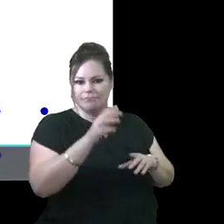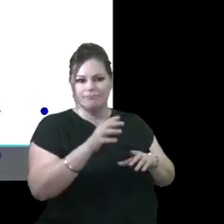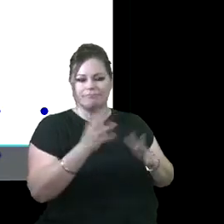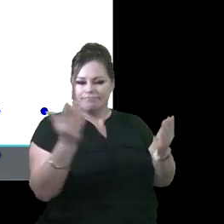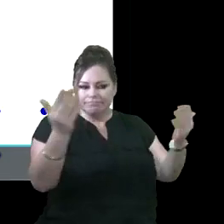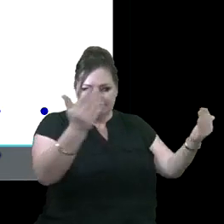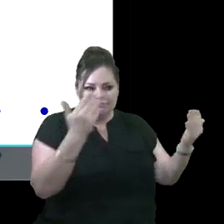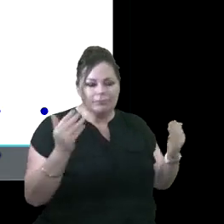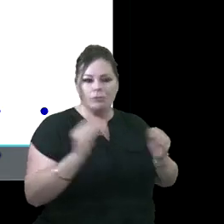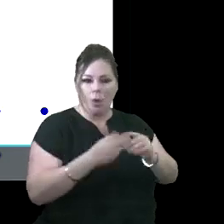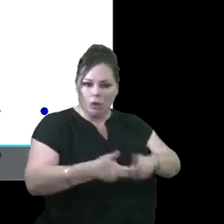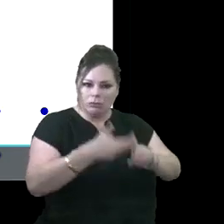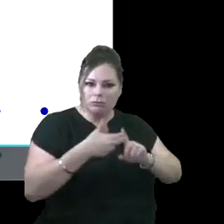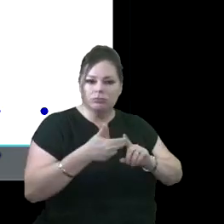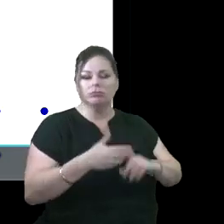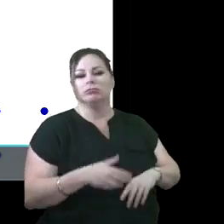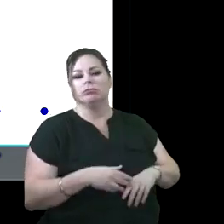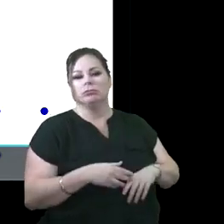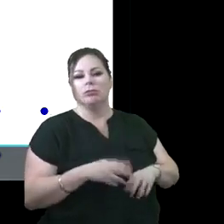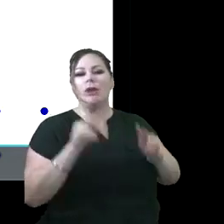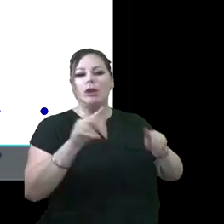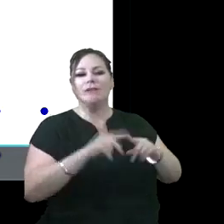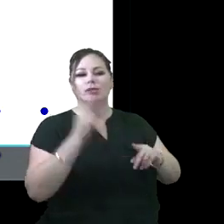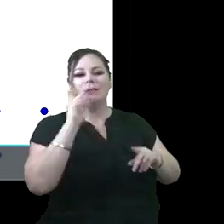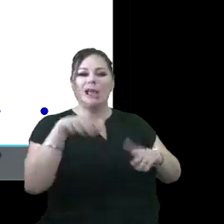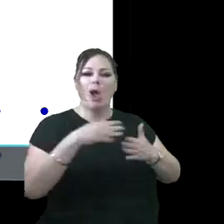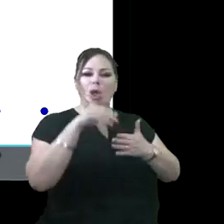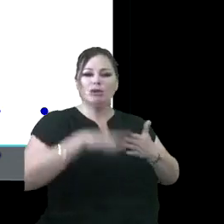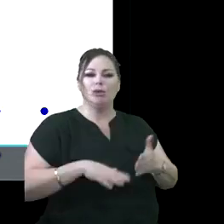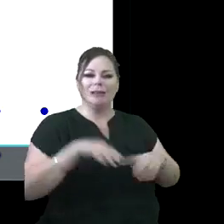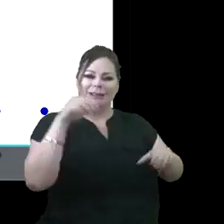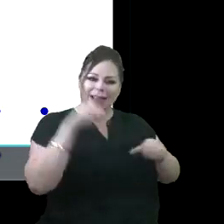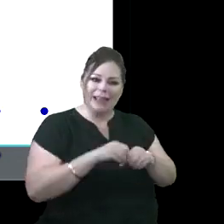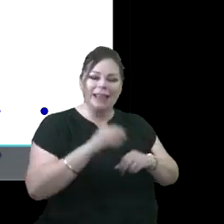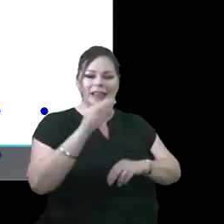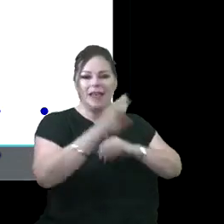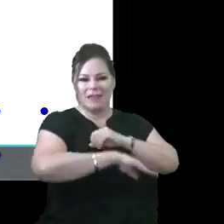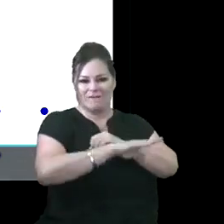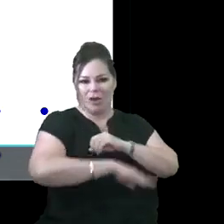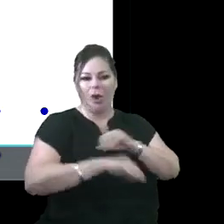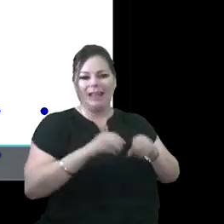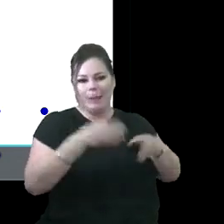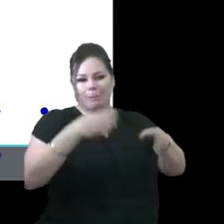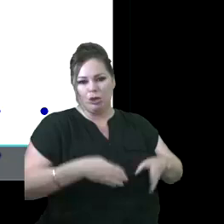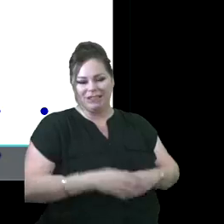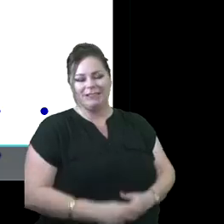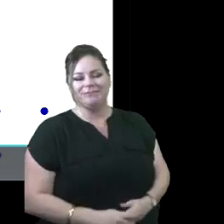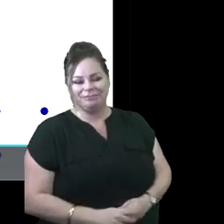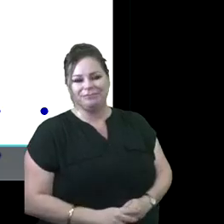forward to seeing all of our scholars back with us in the fall in person.